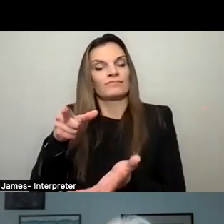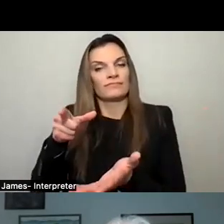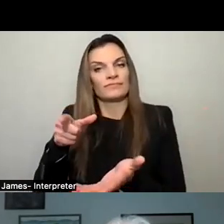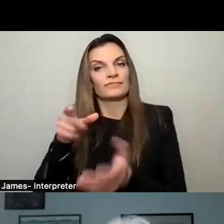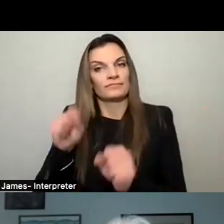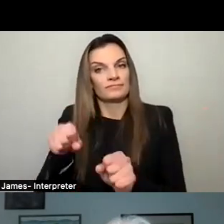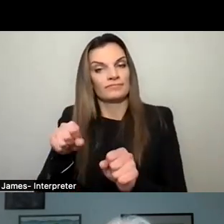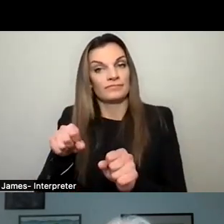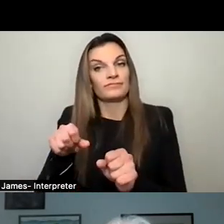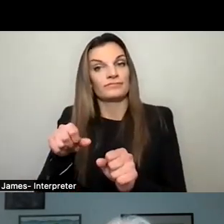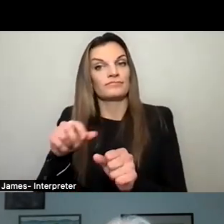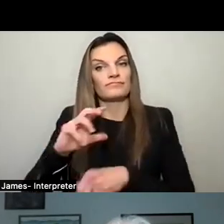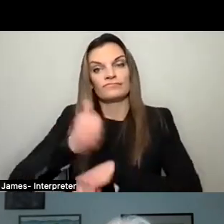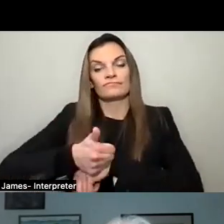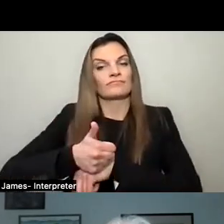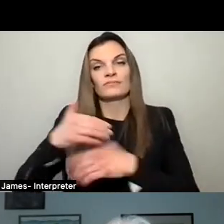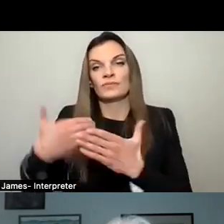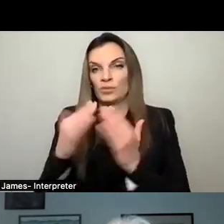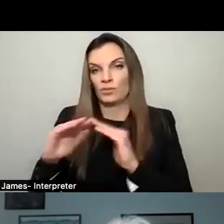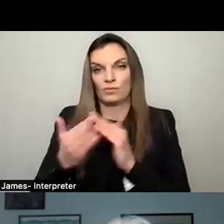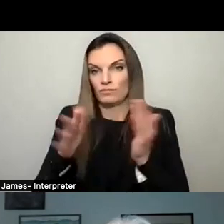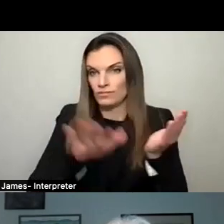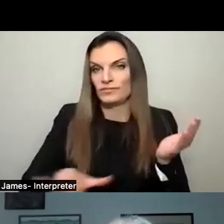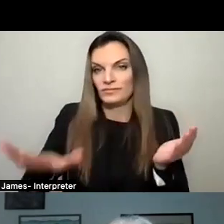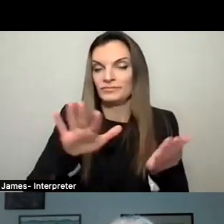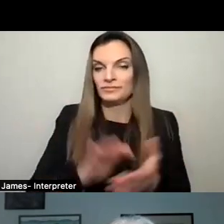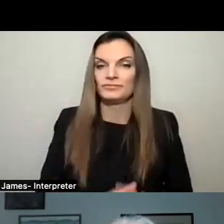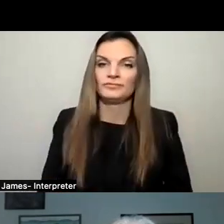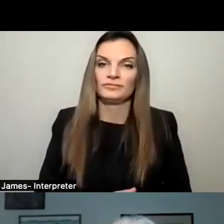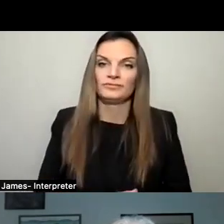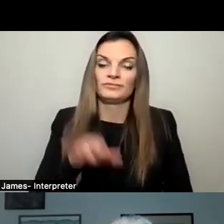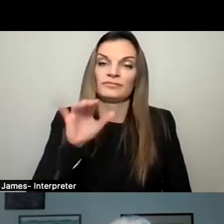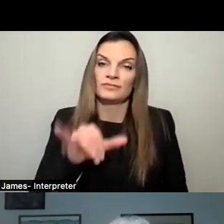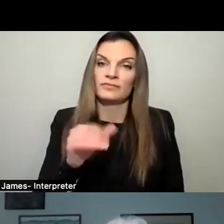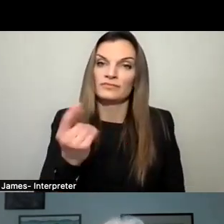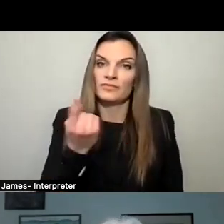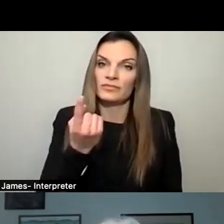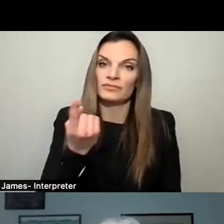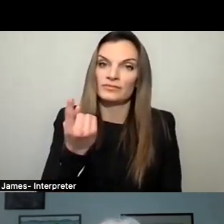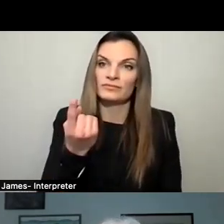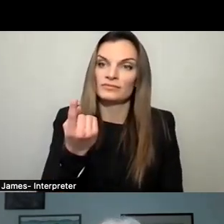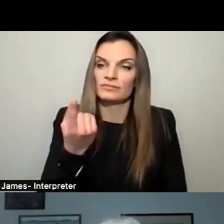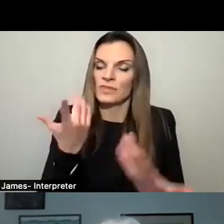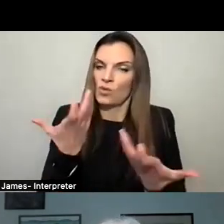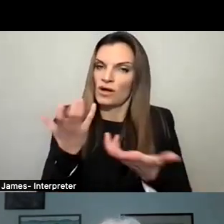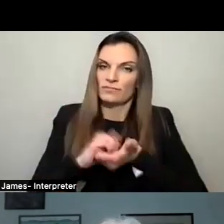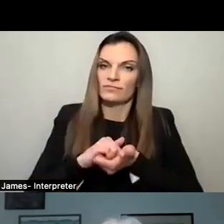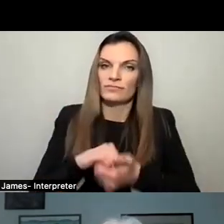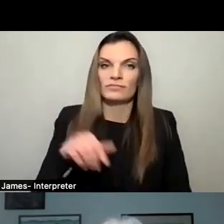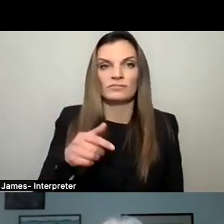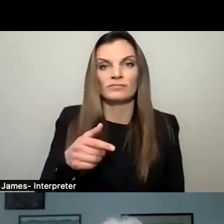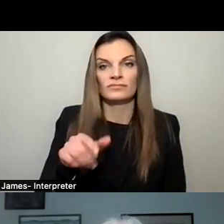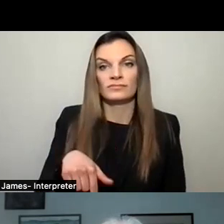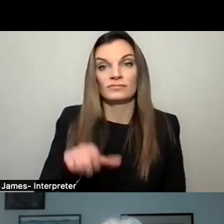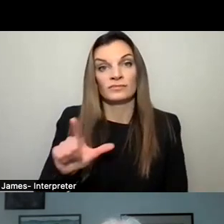safe space, a new community space for our village. That is something I want to make sure we do together. Our LDC, yet again,